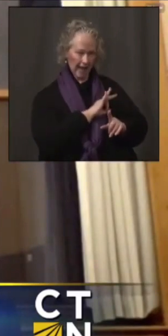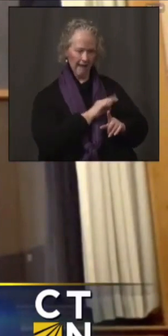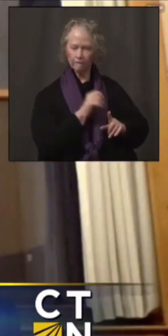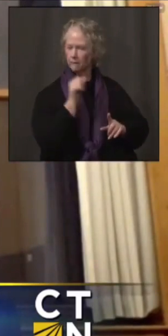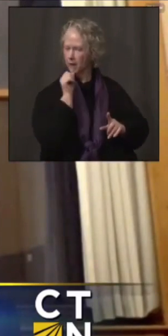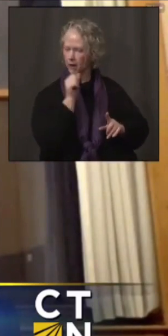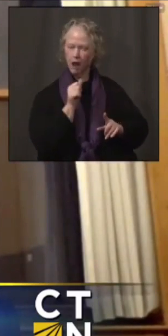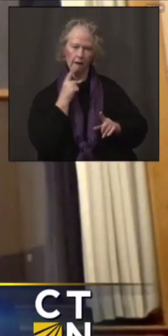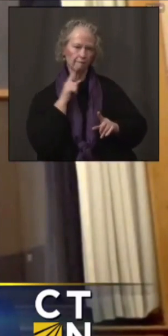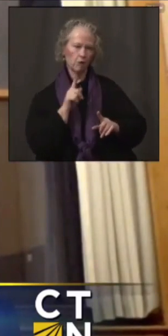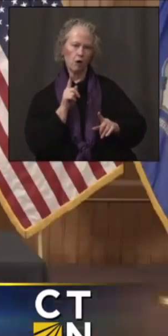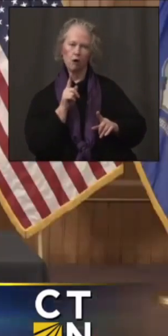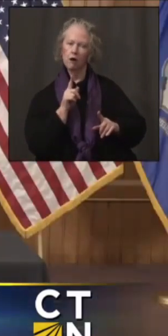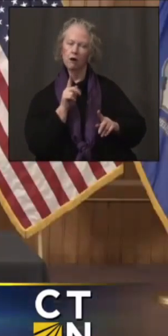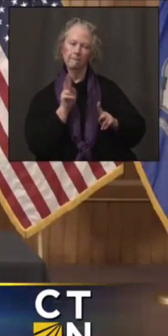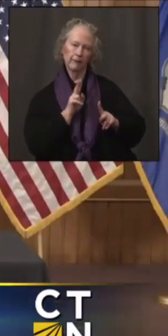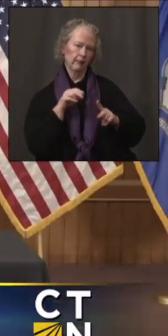inmates.